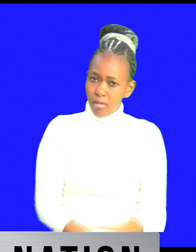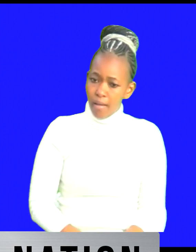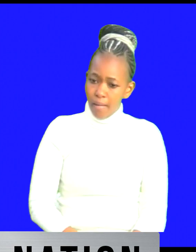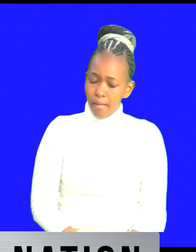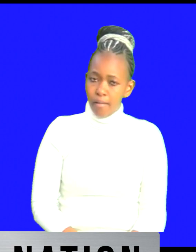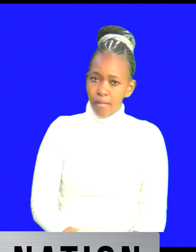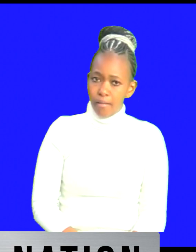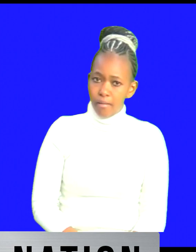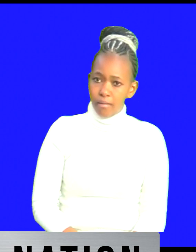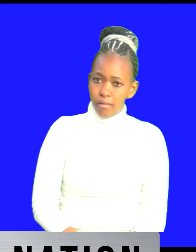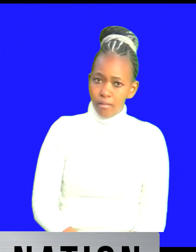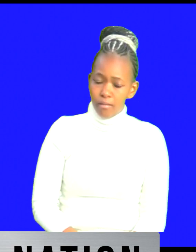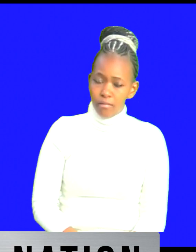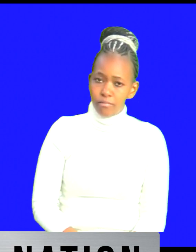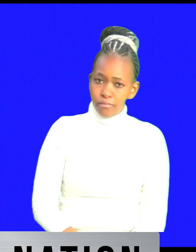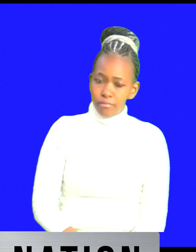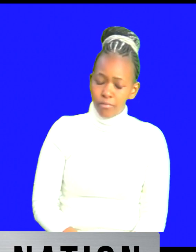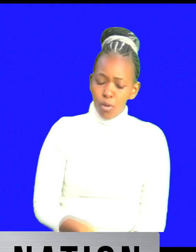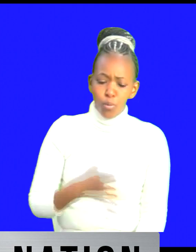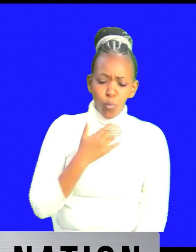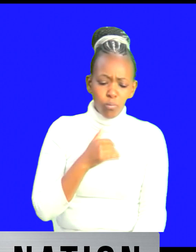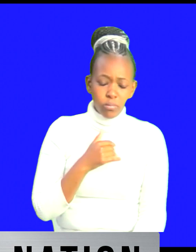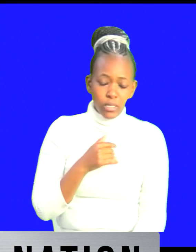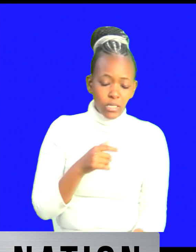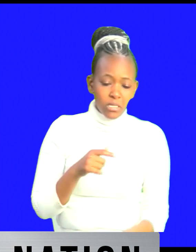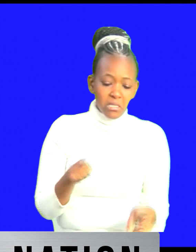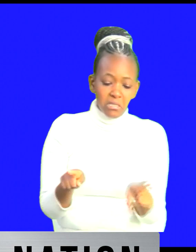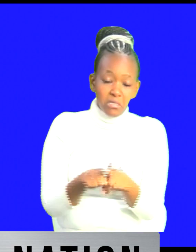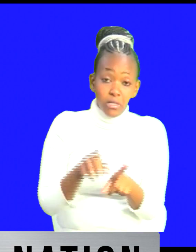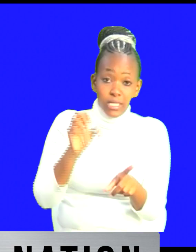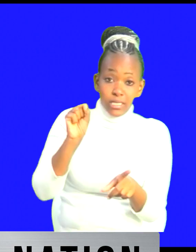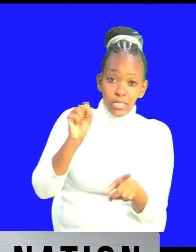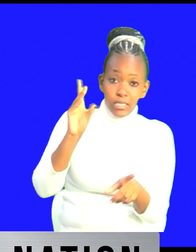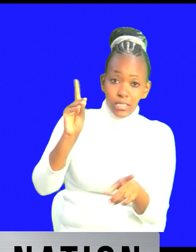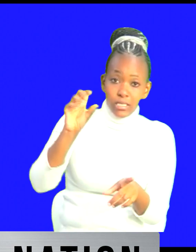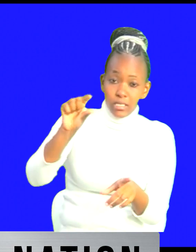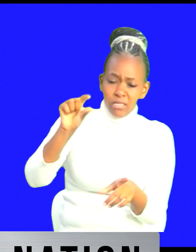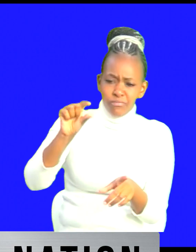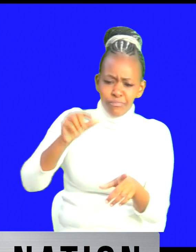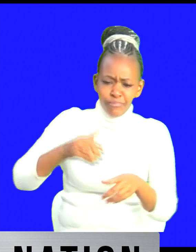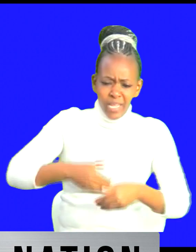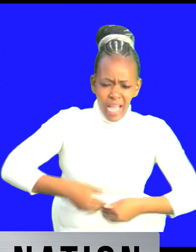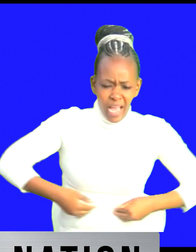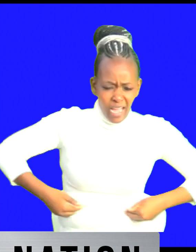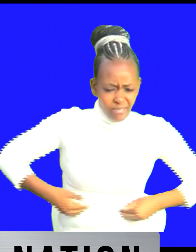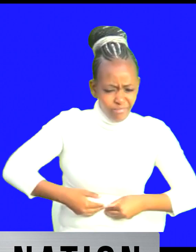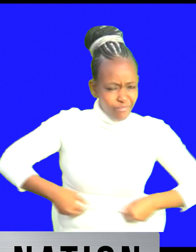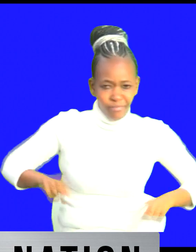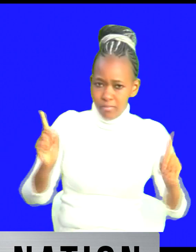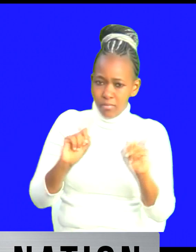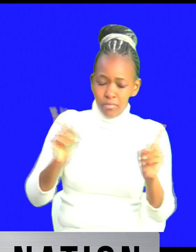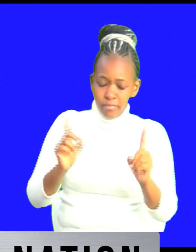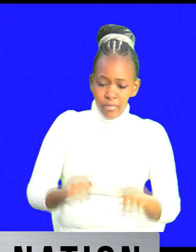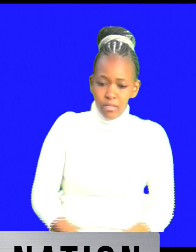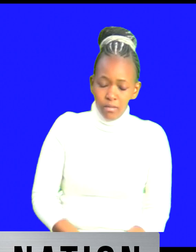looking at the sdg that looks at uh hunger free nobody is supposed to be to go to go to